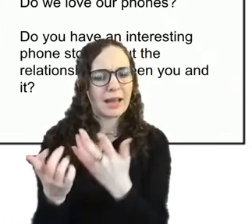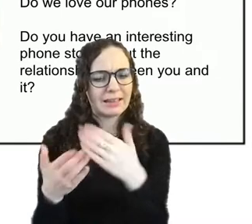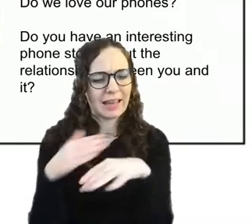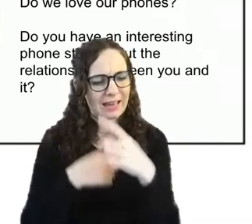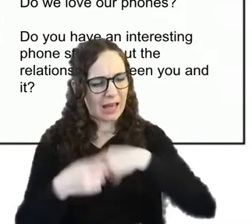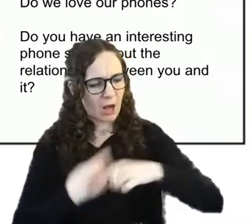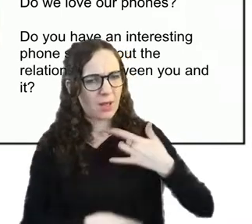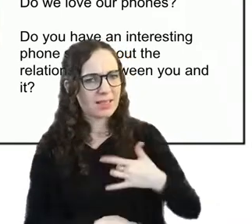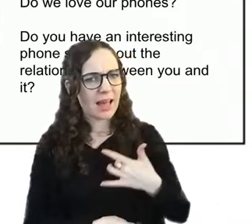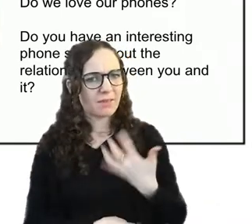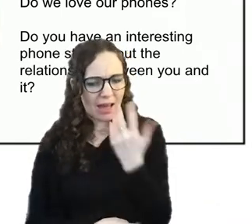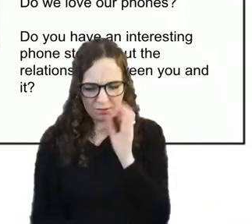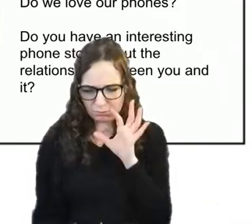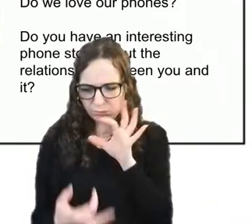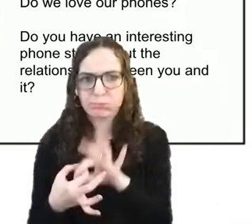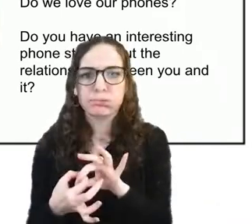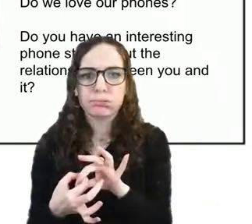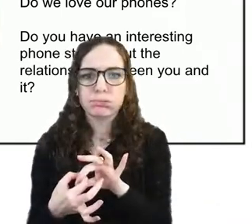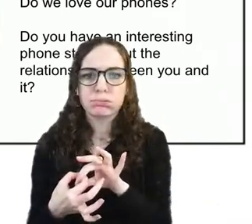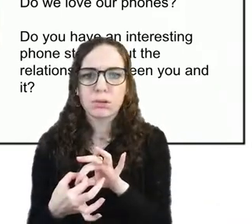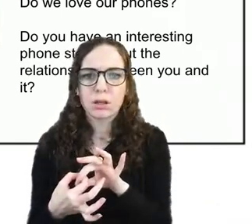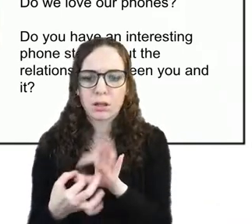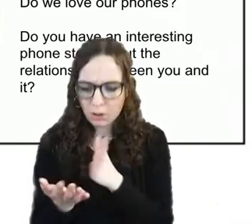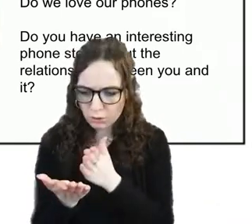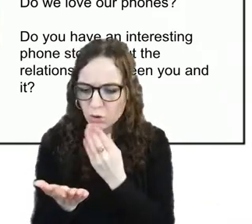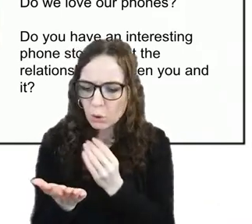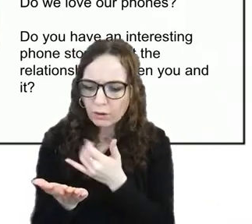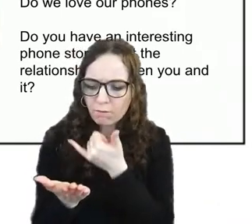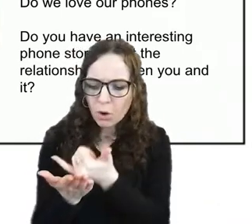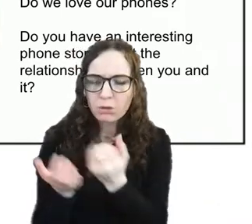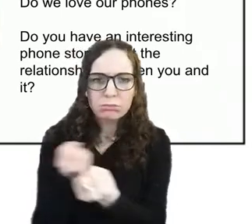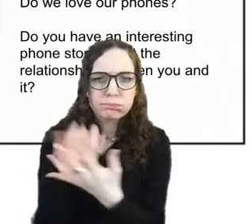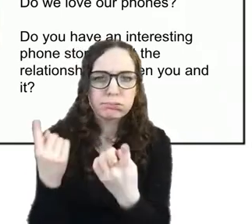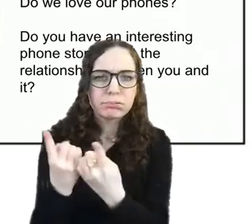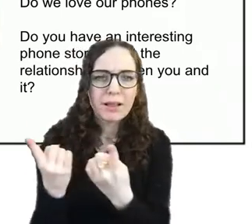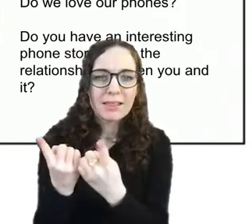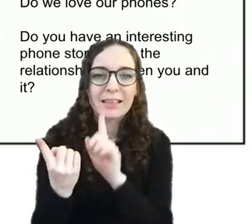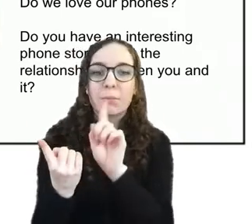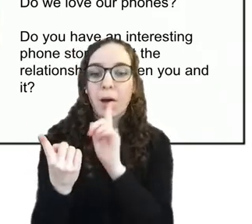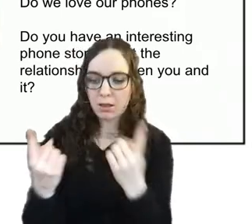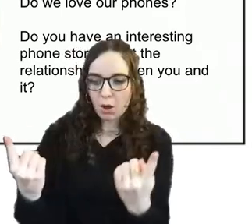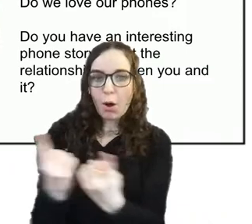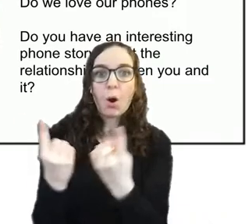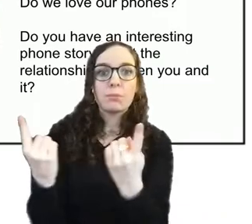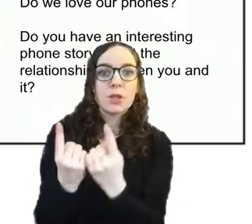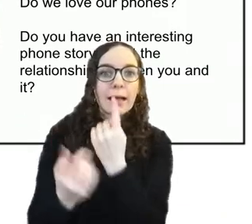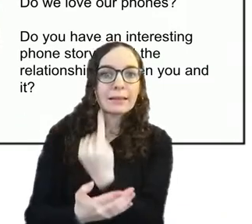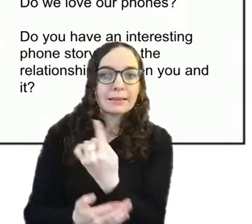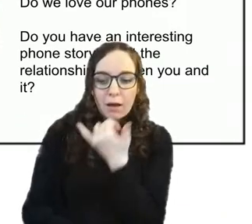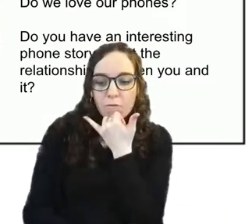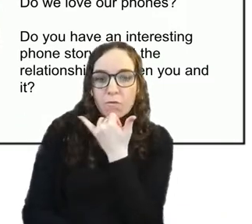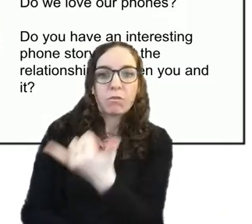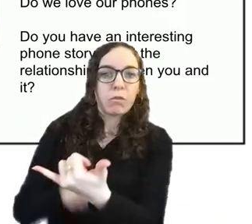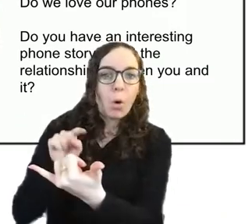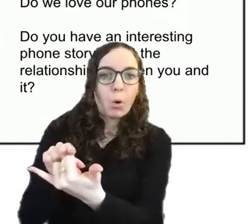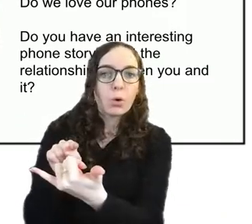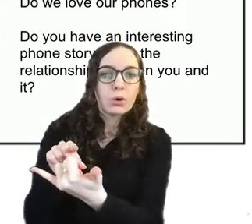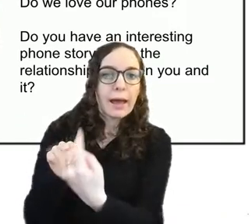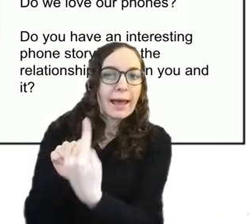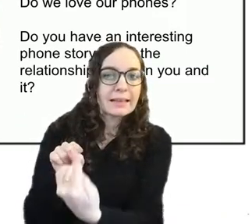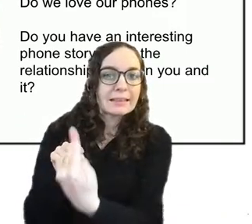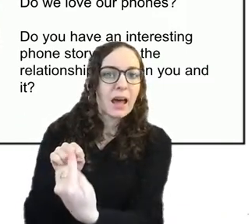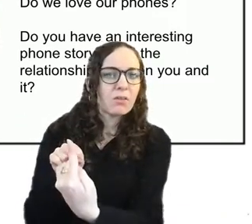them but the actual object itself and what's our relationship with it uh i often think like